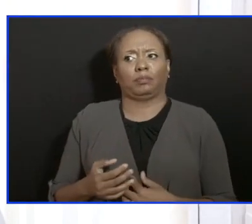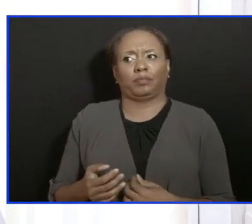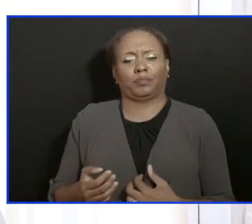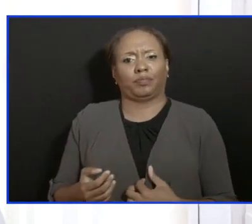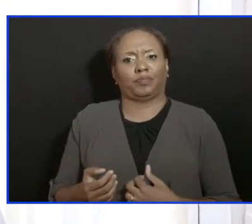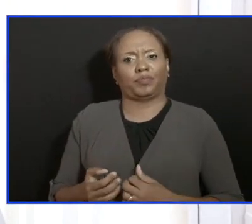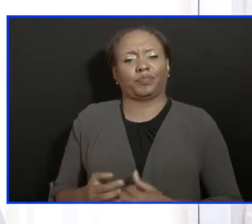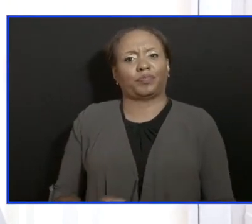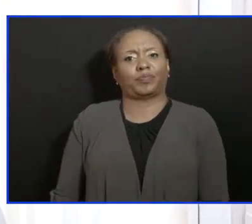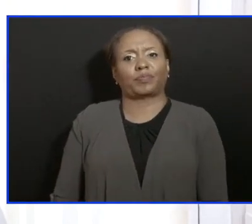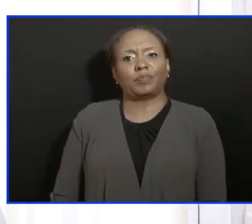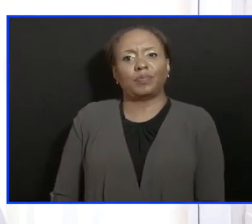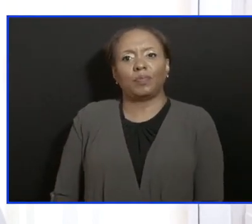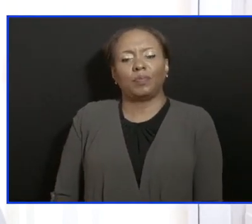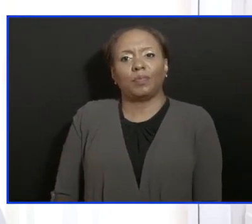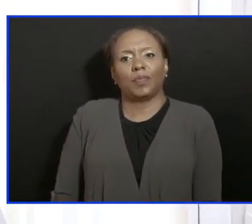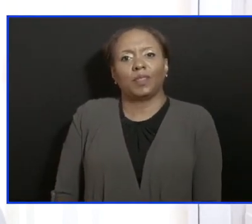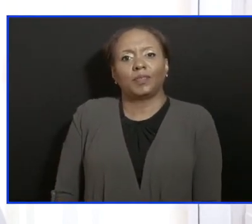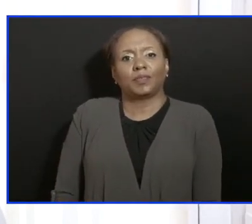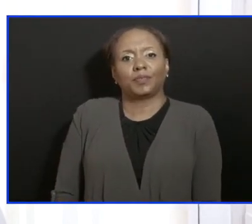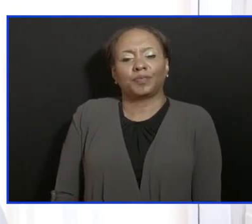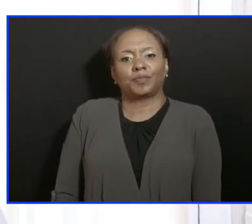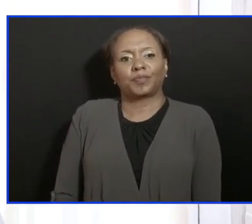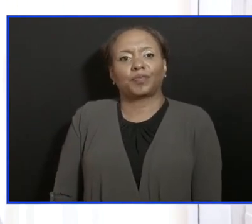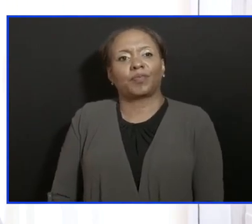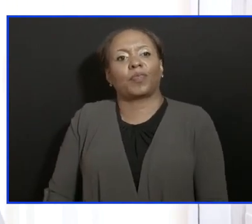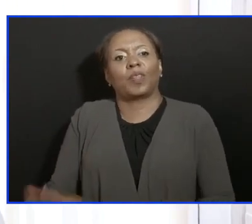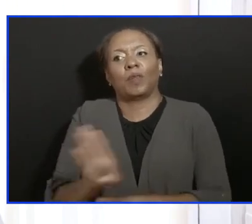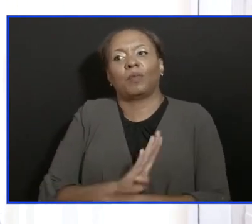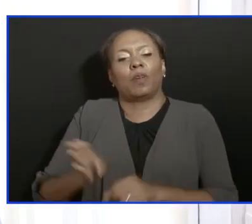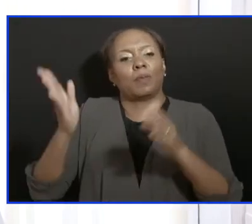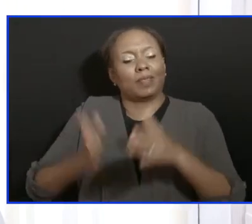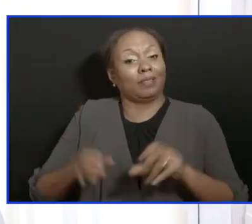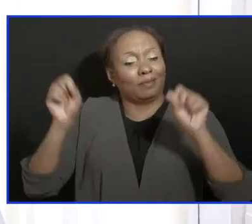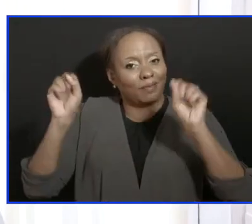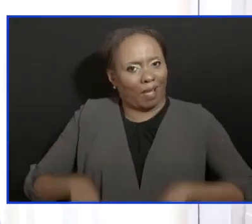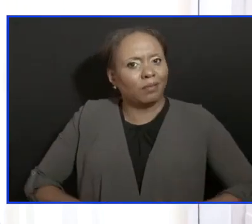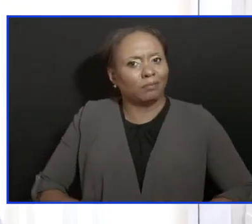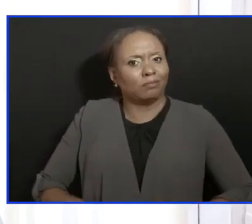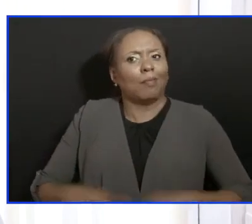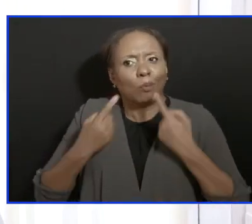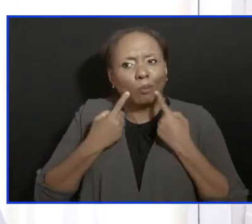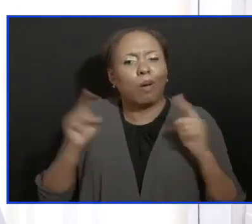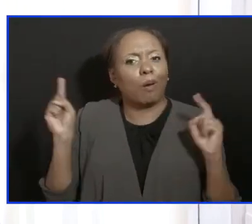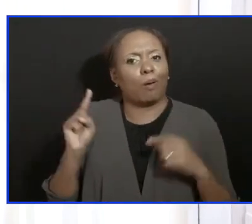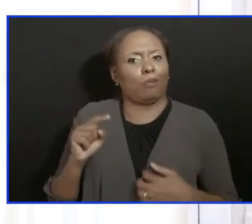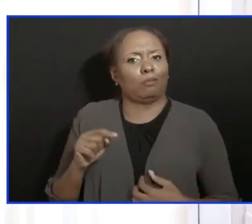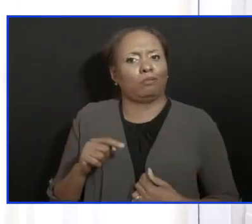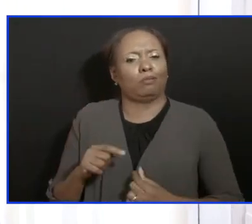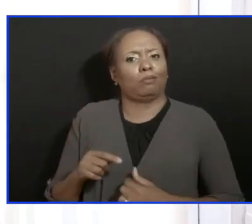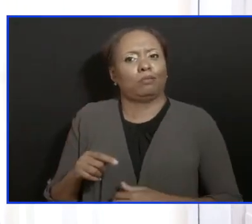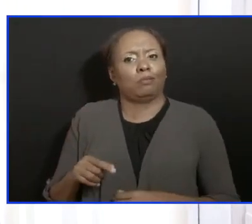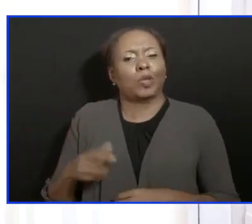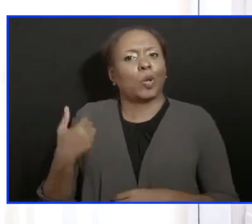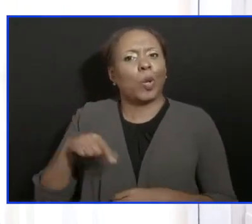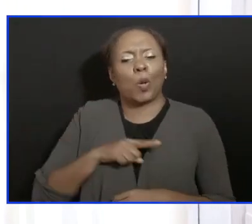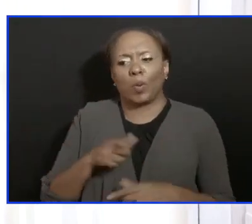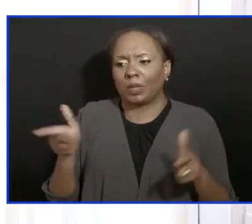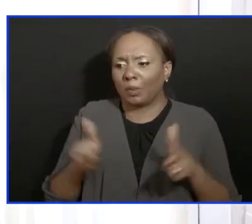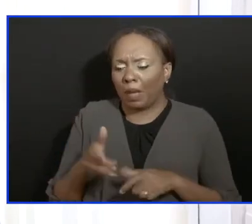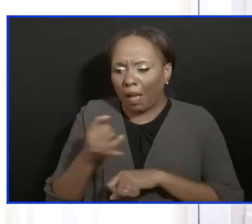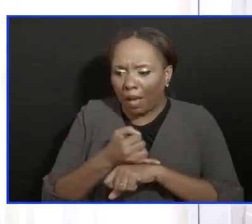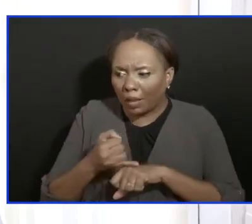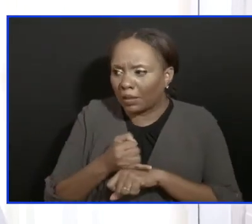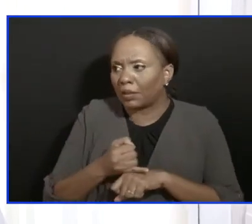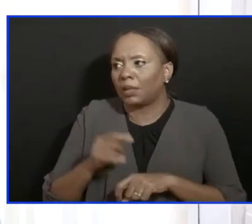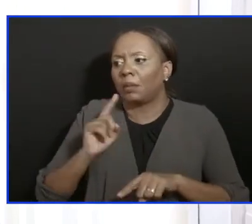satisfied that Bajans can do this. And we are a small enough nation. And why am I talking? Because when